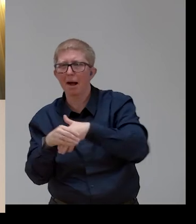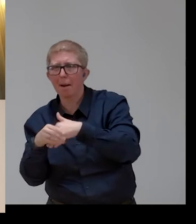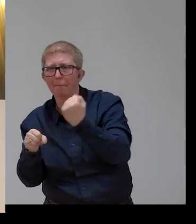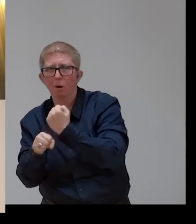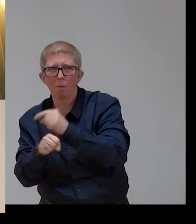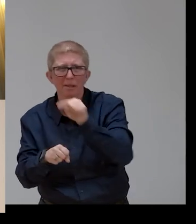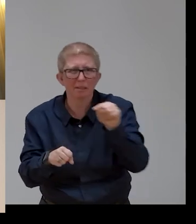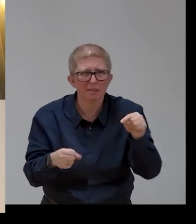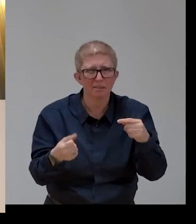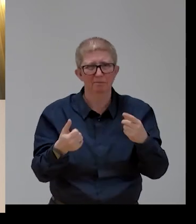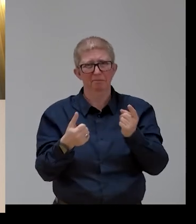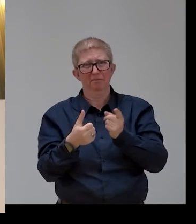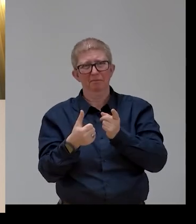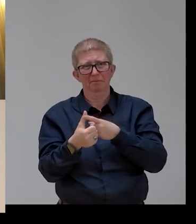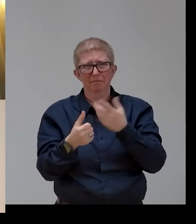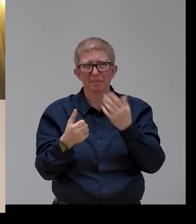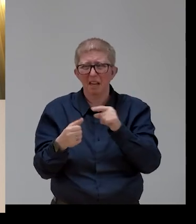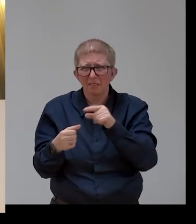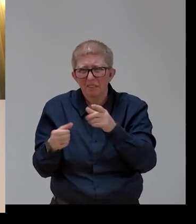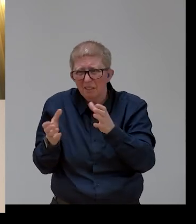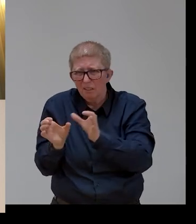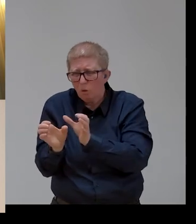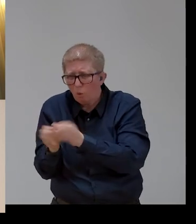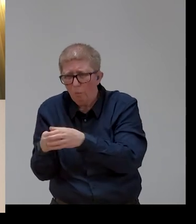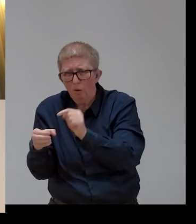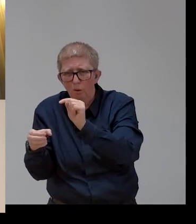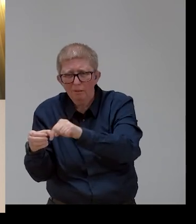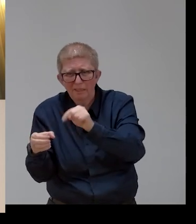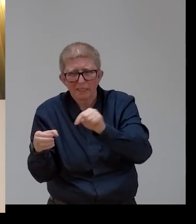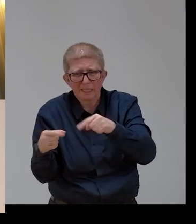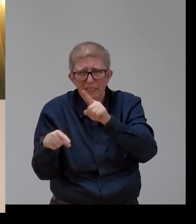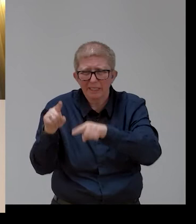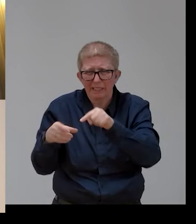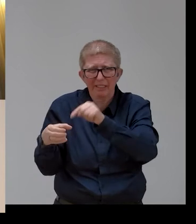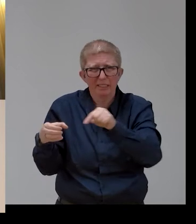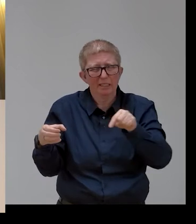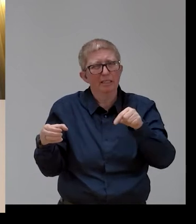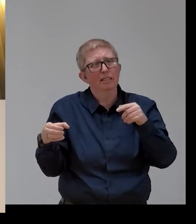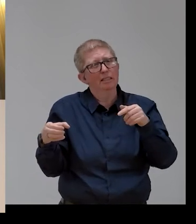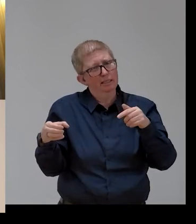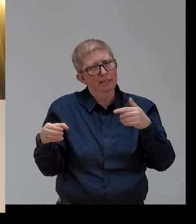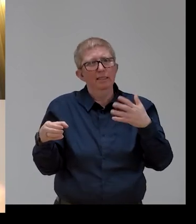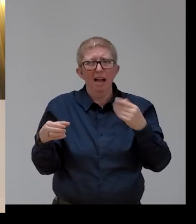And we know all the debate about the various